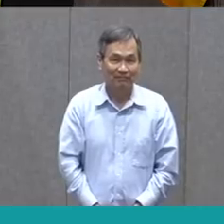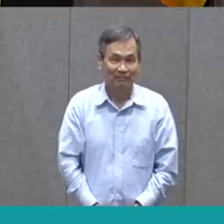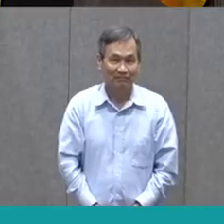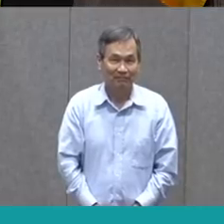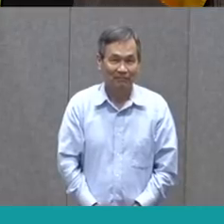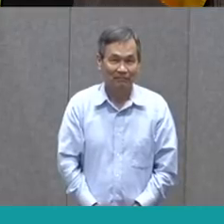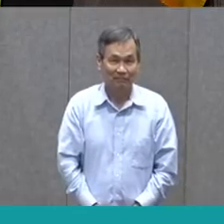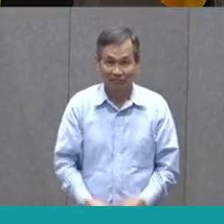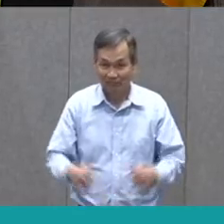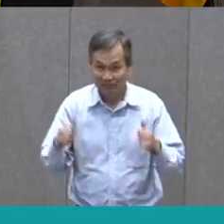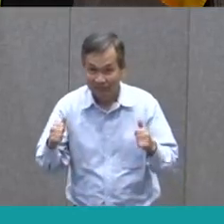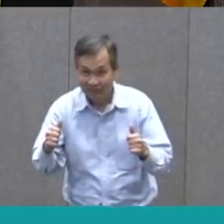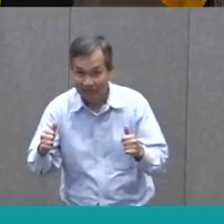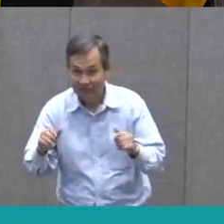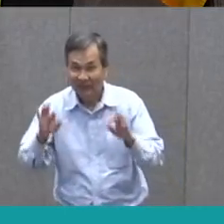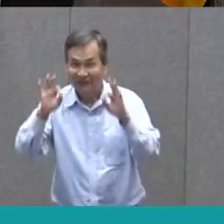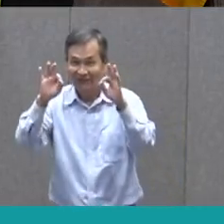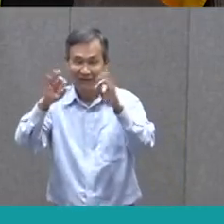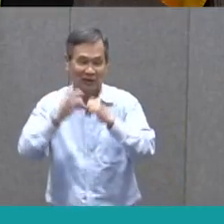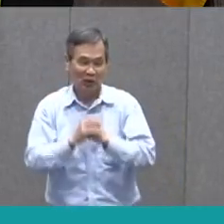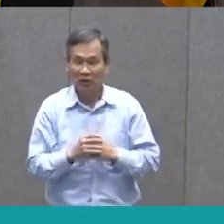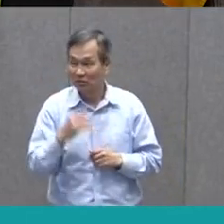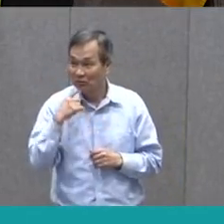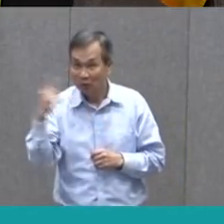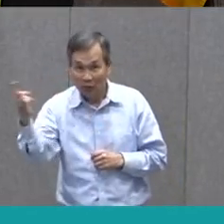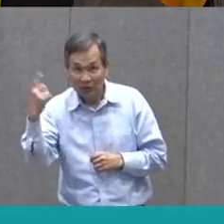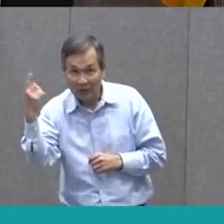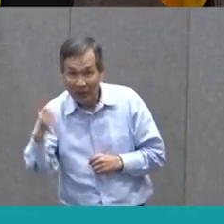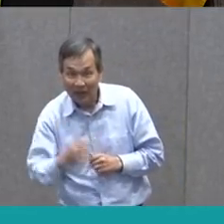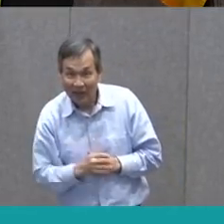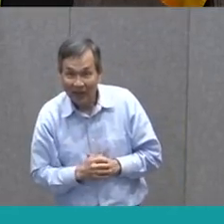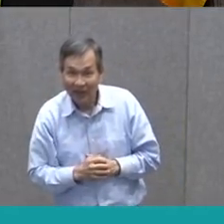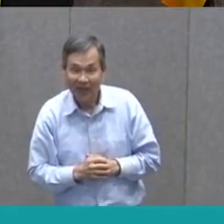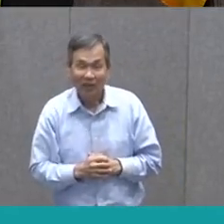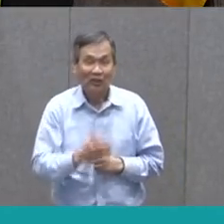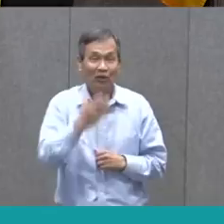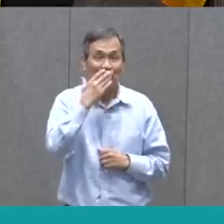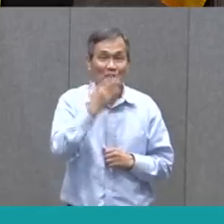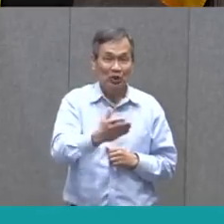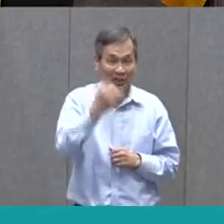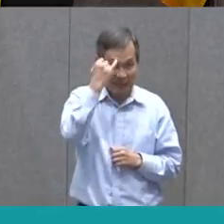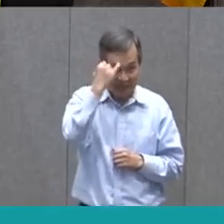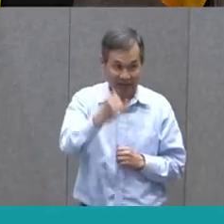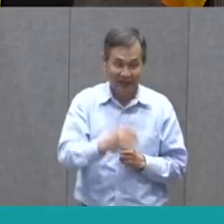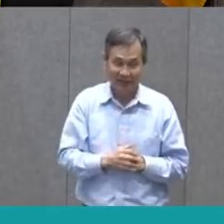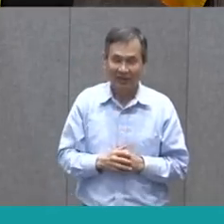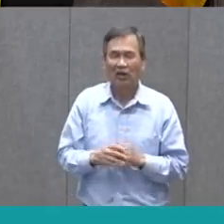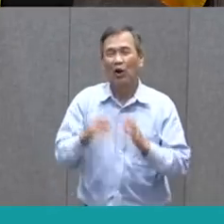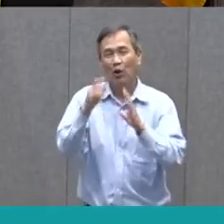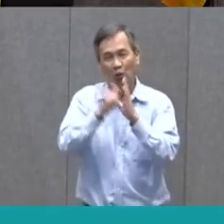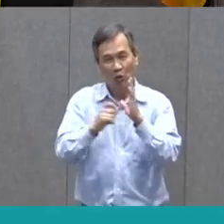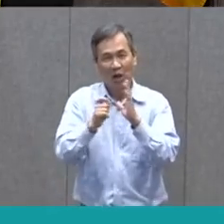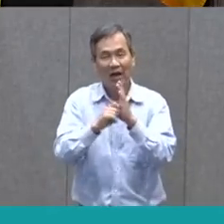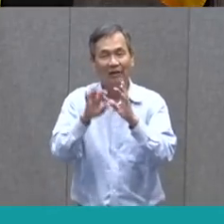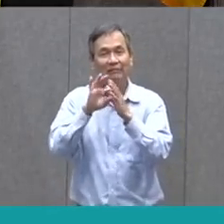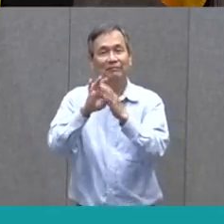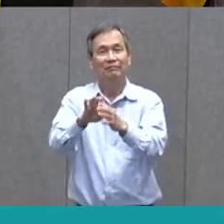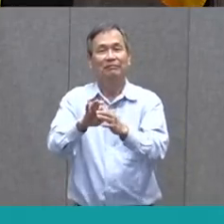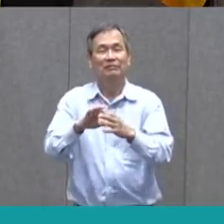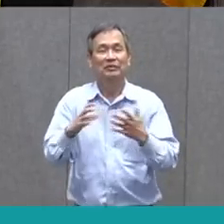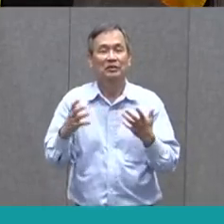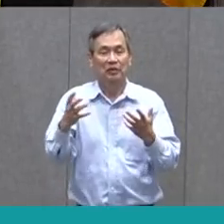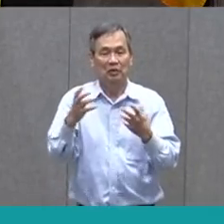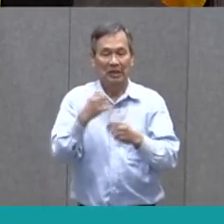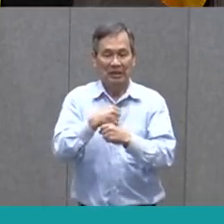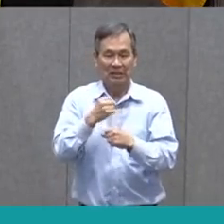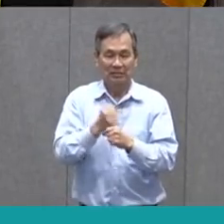All right. We've shared with somebody. We have great ideas. That's what writing is all about, right? We want to